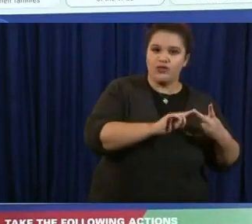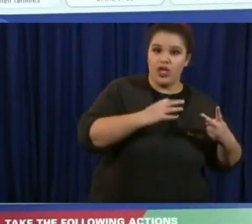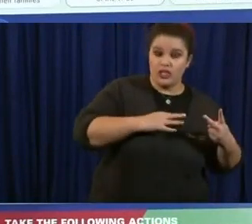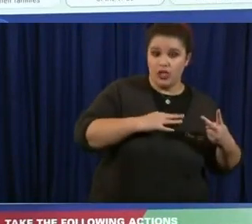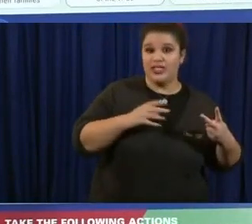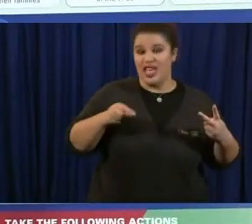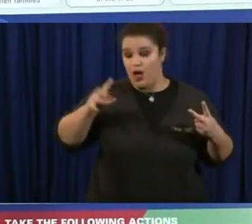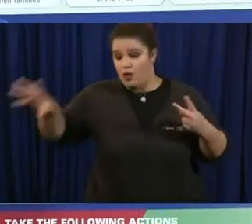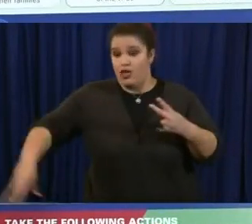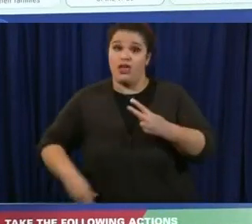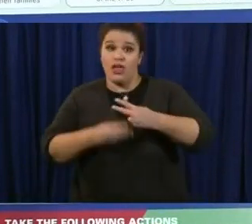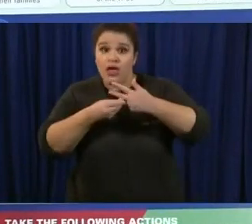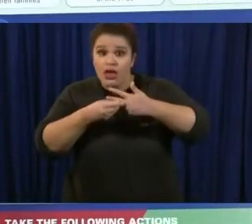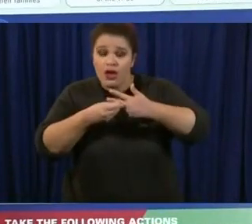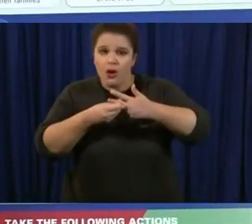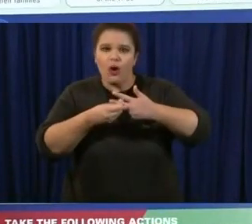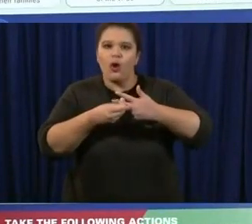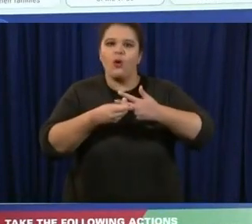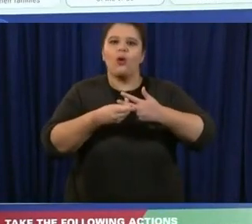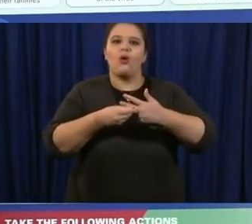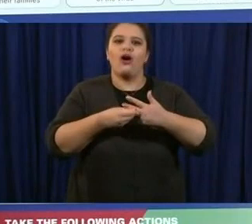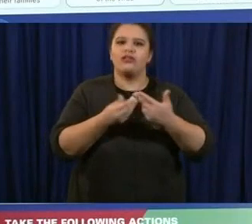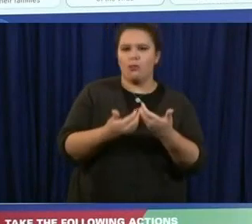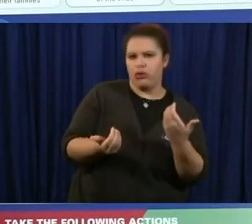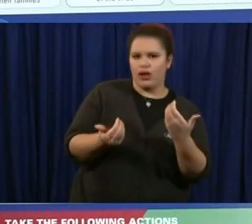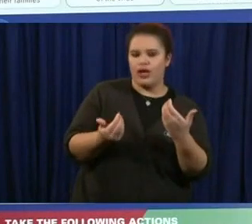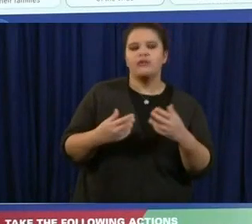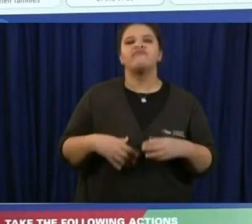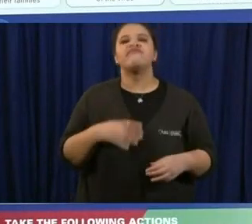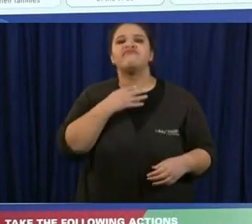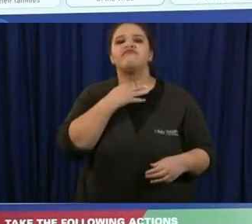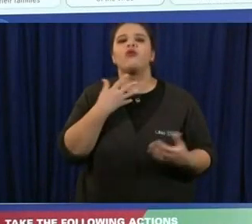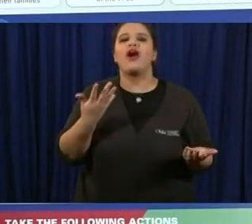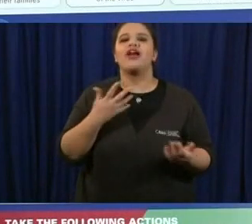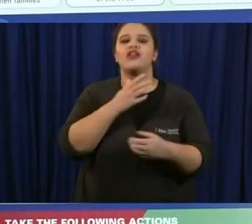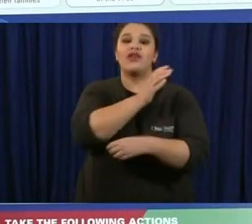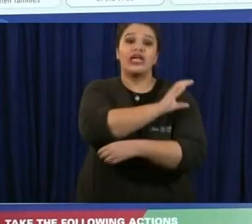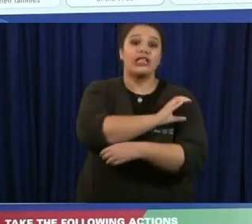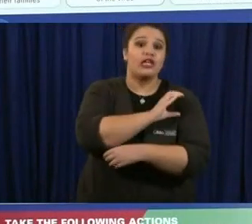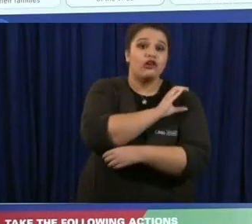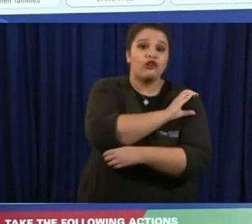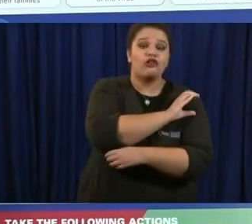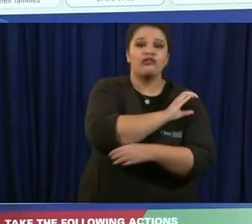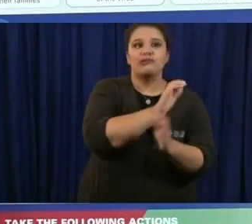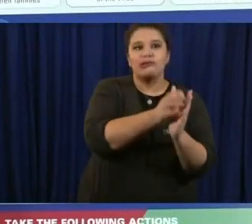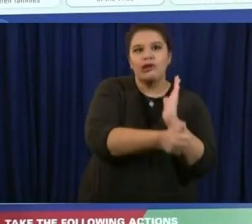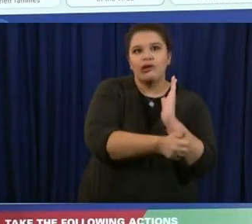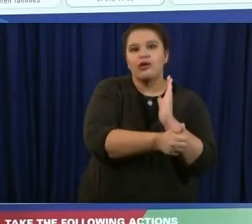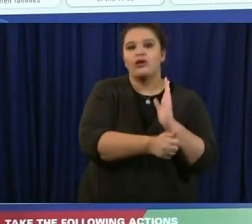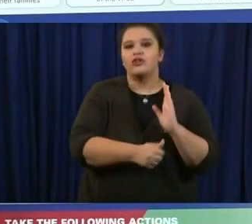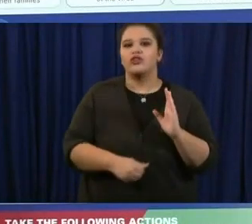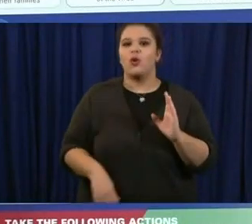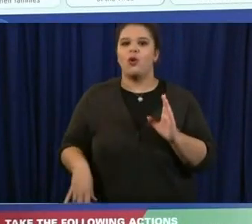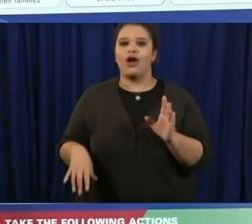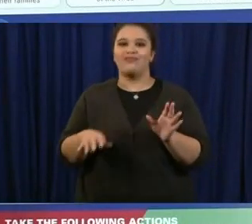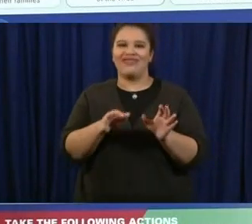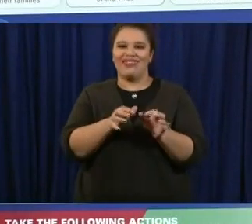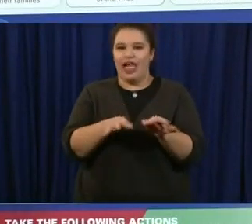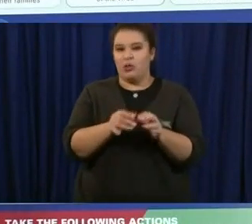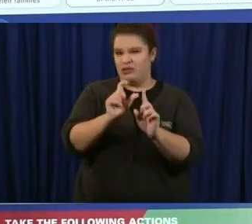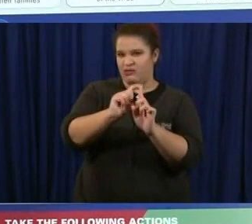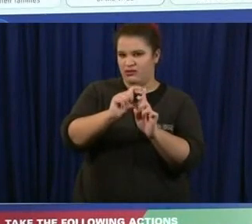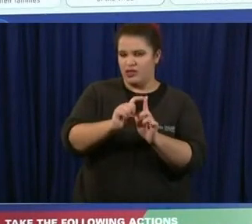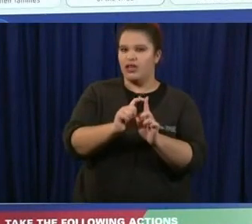um clinical skills and language skills and other skills does someone need to be able to be part of this